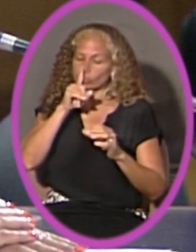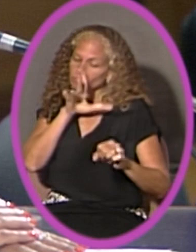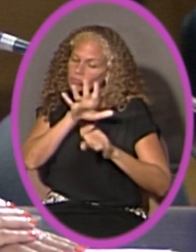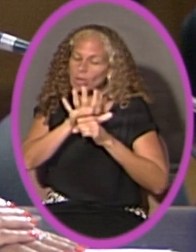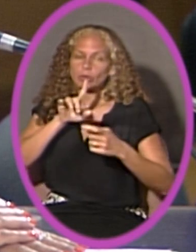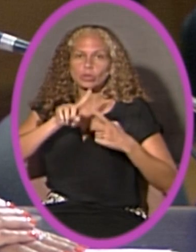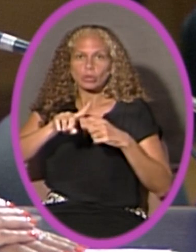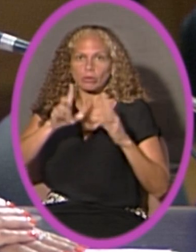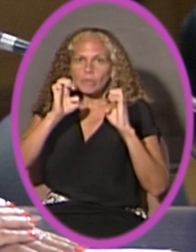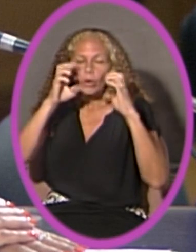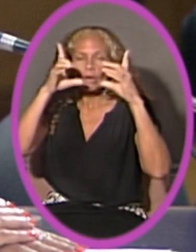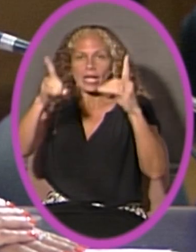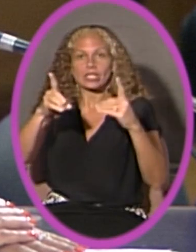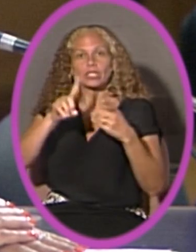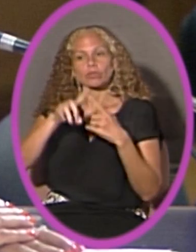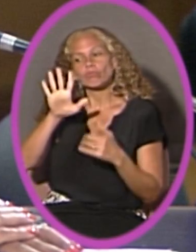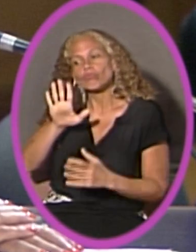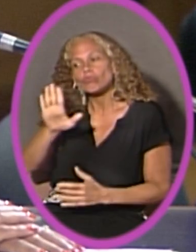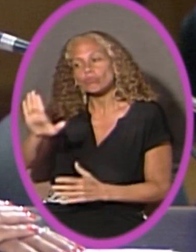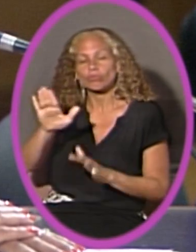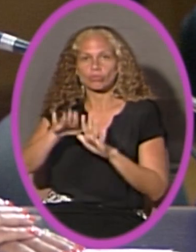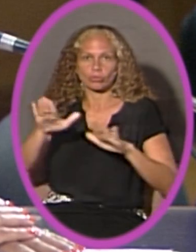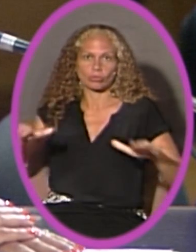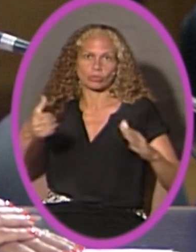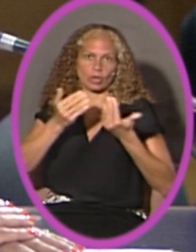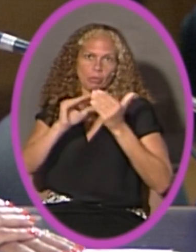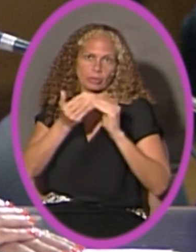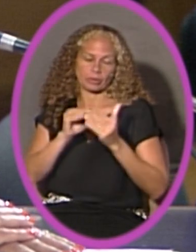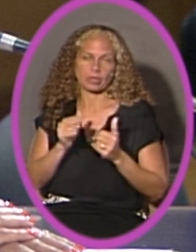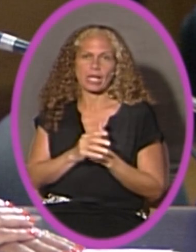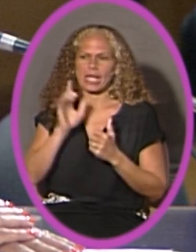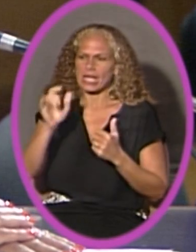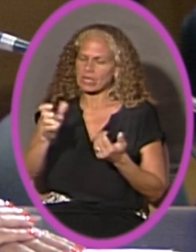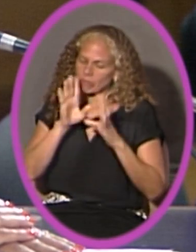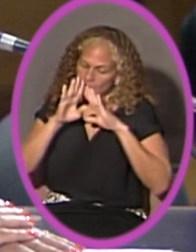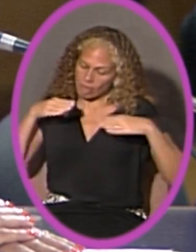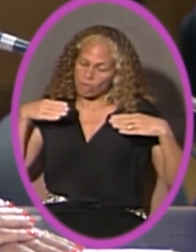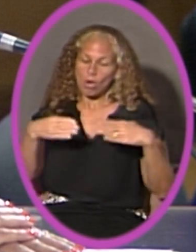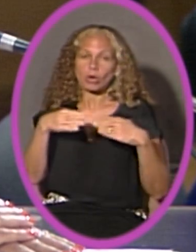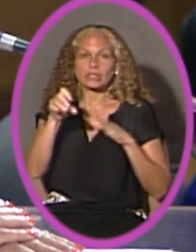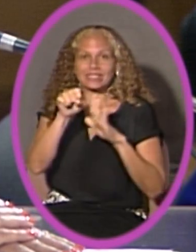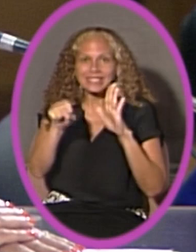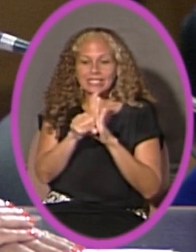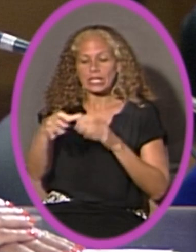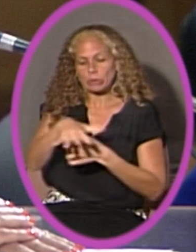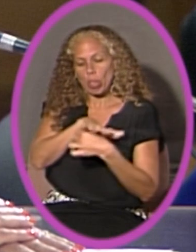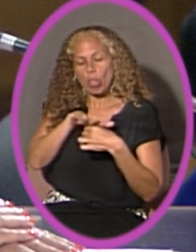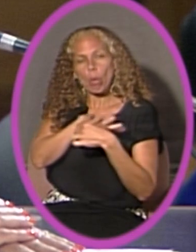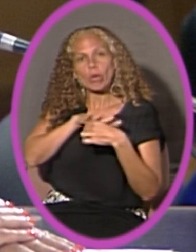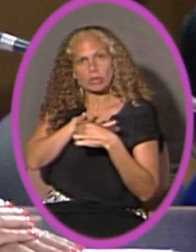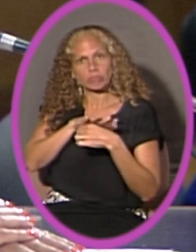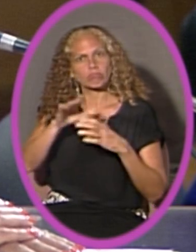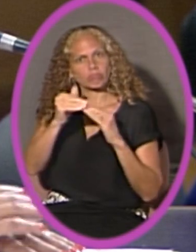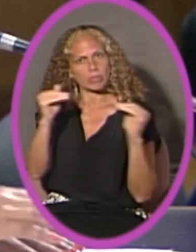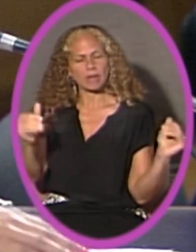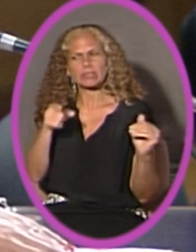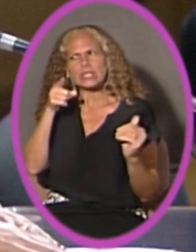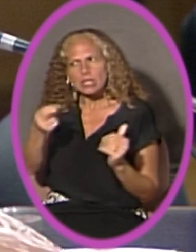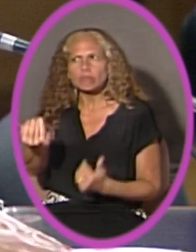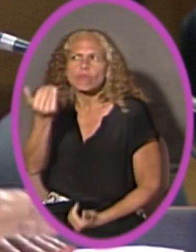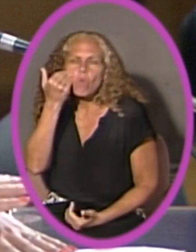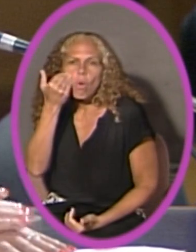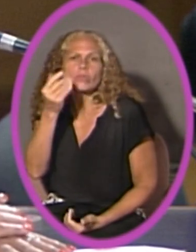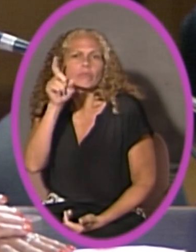and the children in his community. He has been a dedicated public servant at the state and local levels and understands the importance of